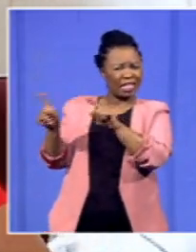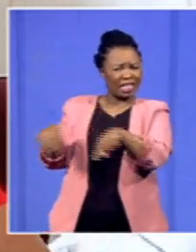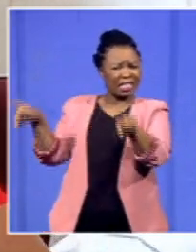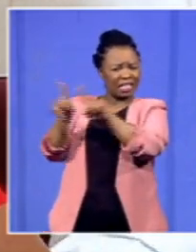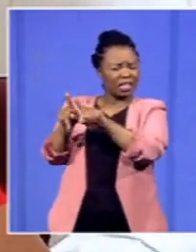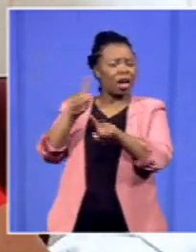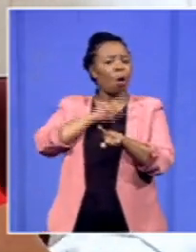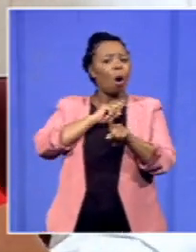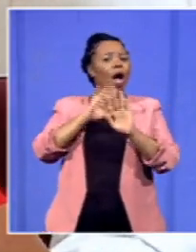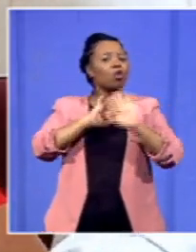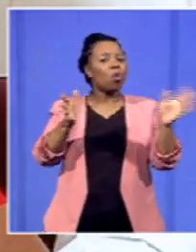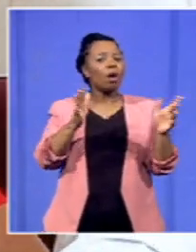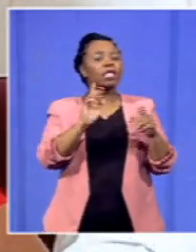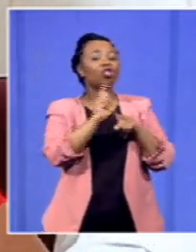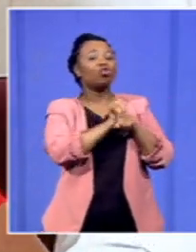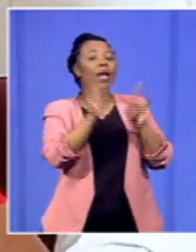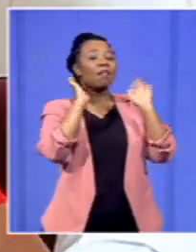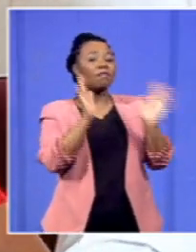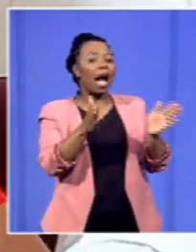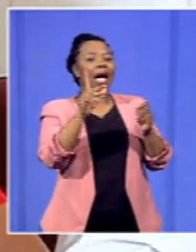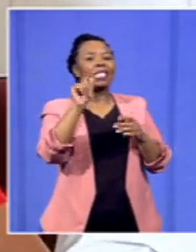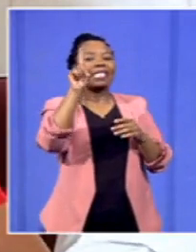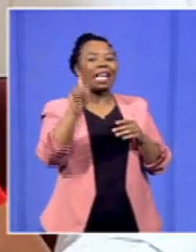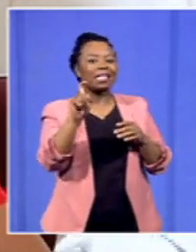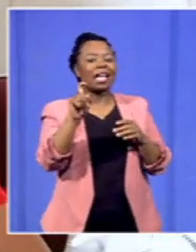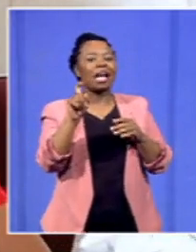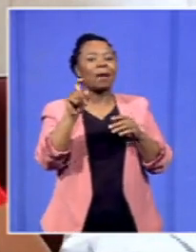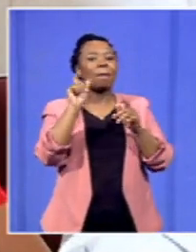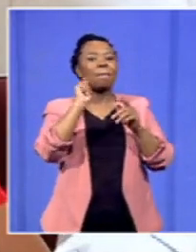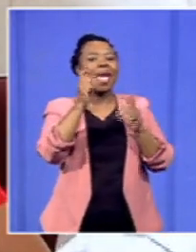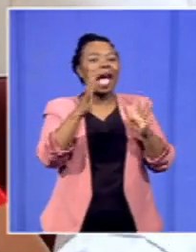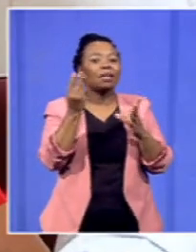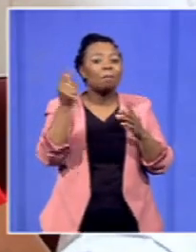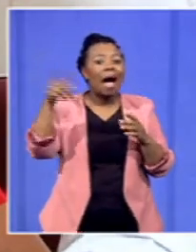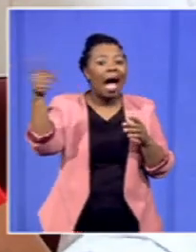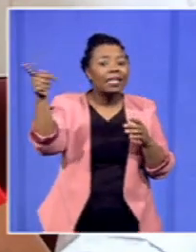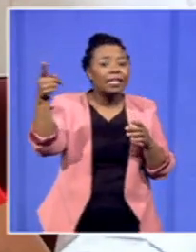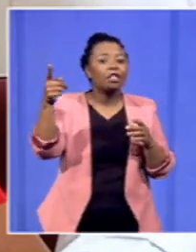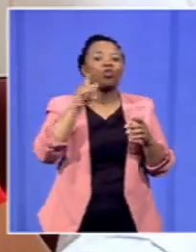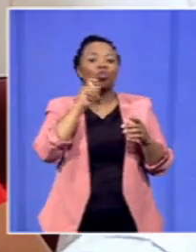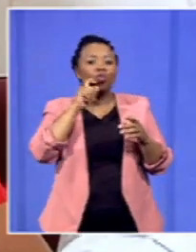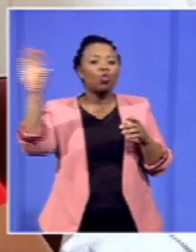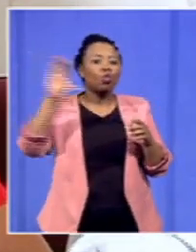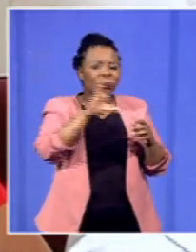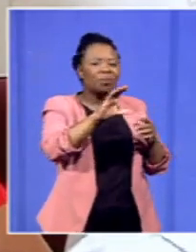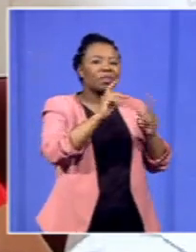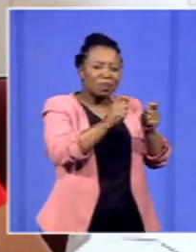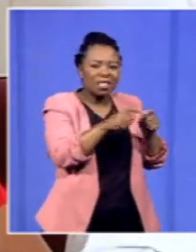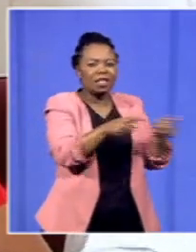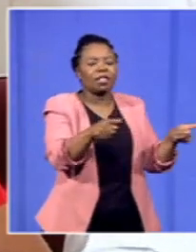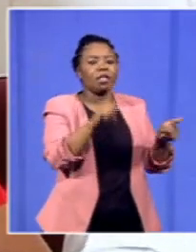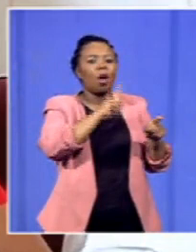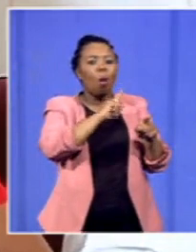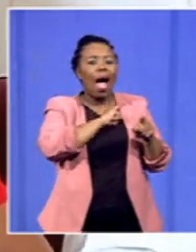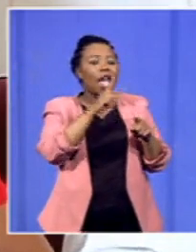the people that you have trained using taxpayers money because these nurses we are talking about were trained and they were funded